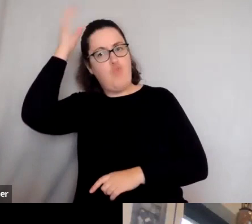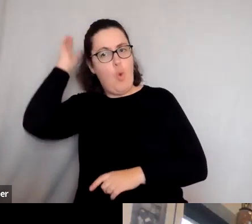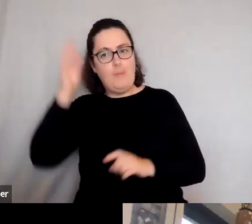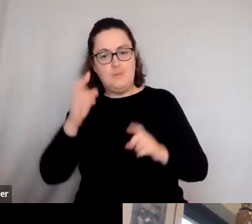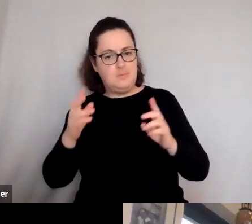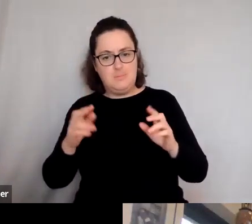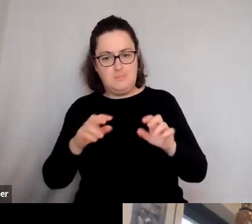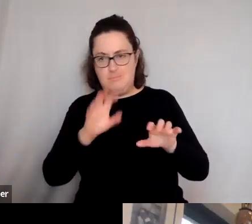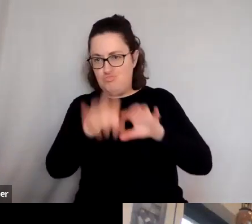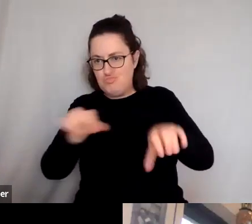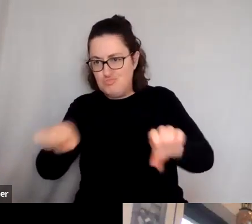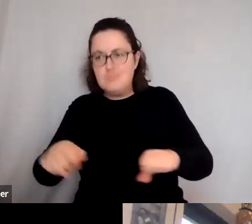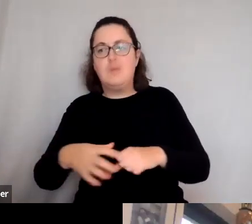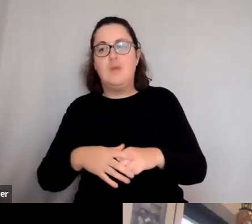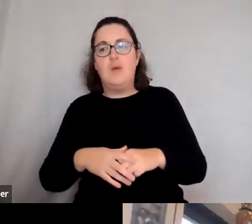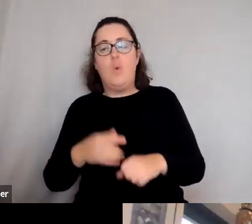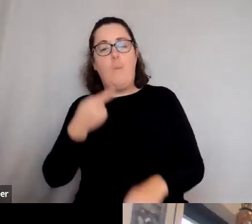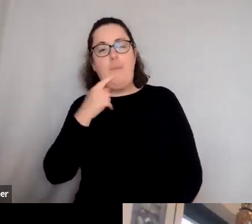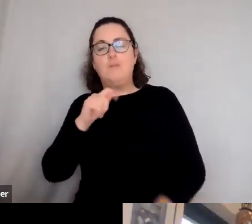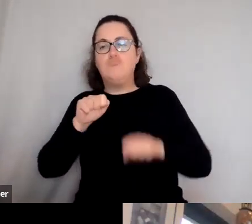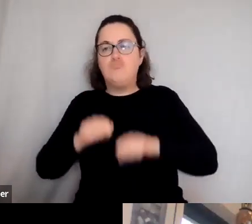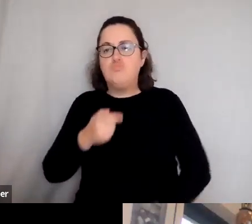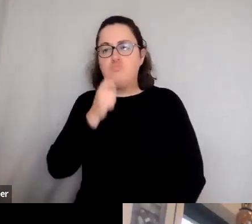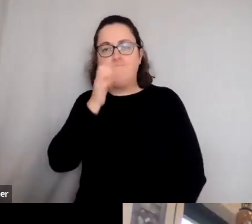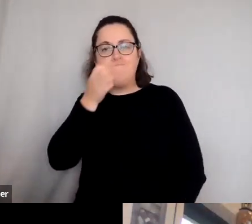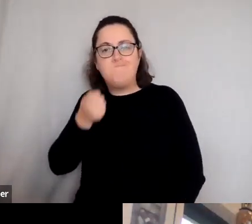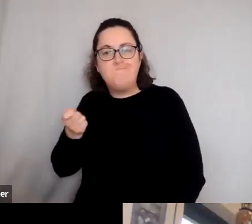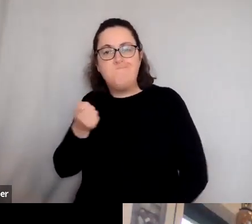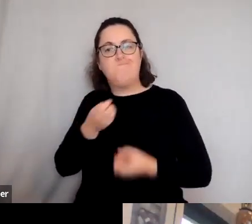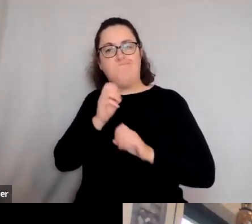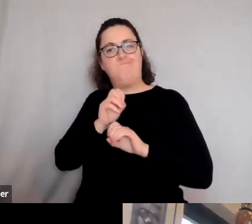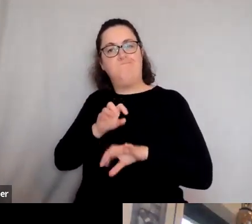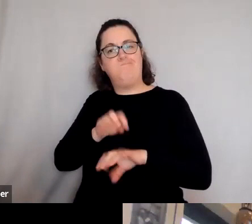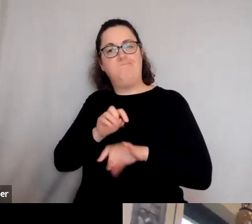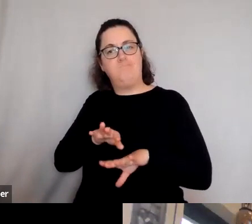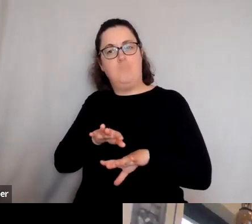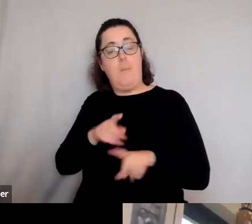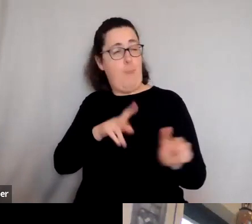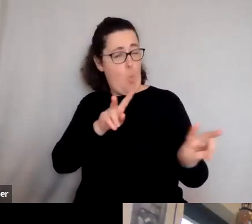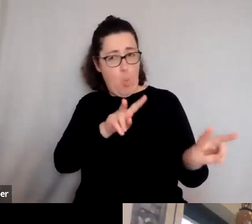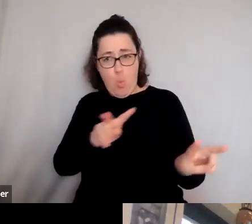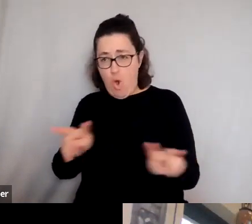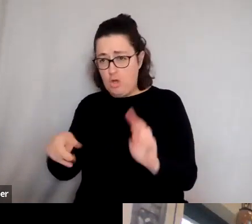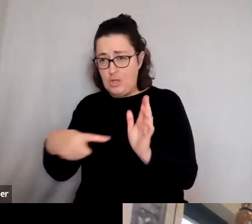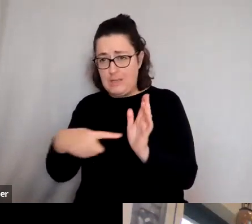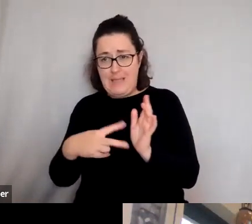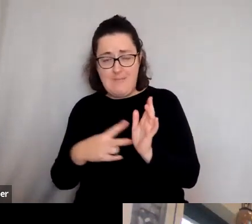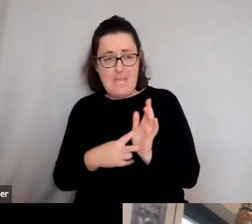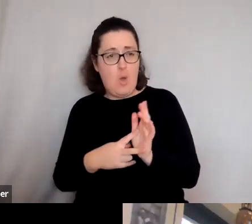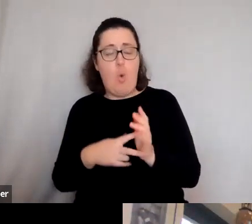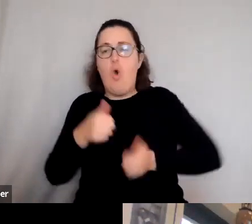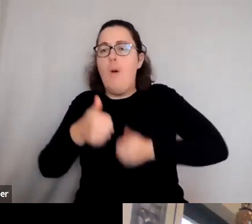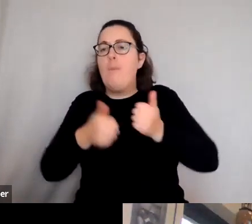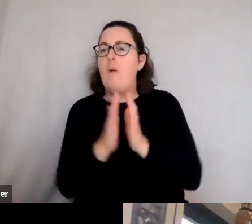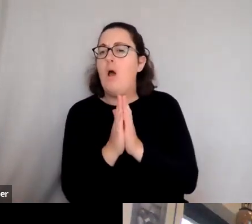puffing on his pipe, but explaining about ancient Rome. And there were, we used to read these kind of popular biographies by